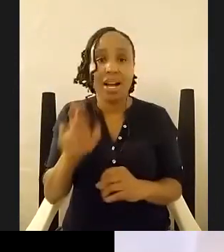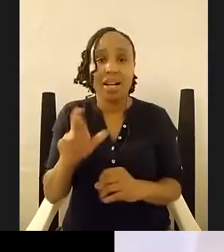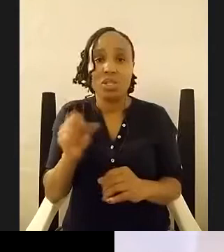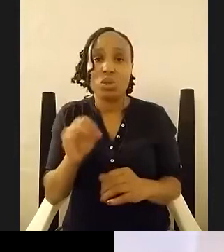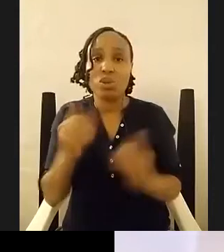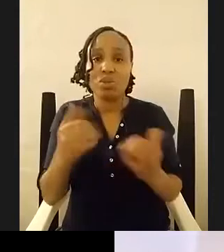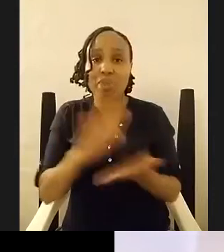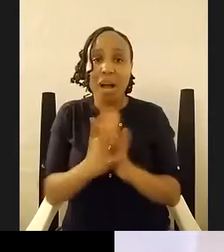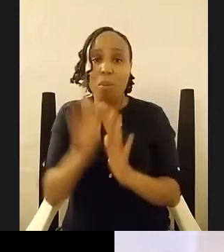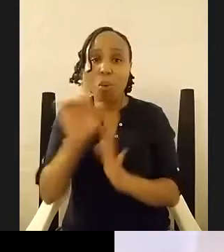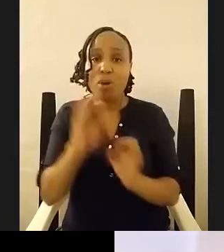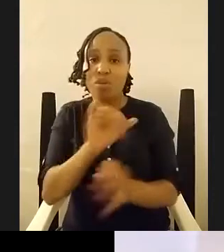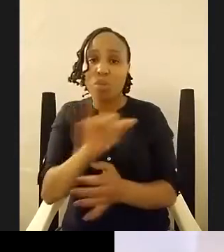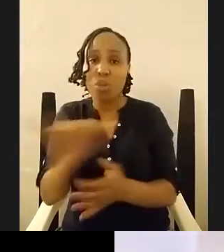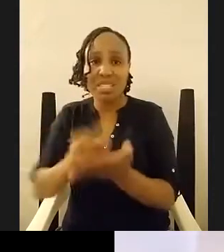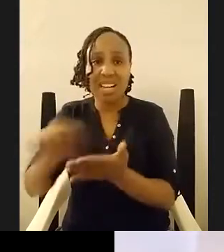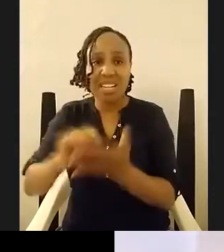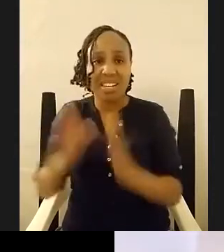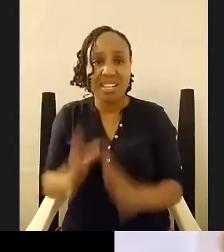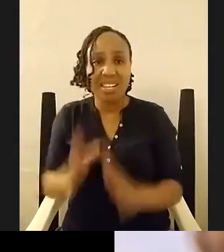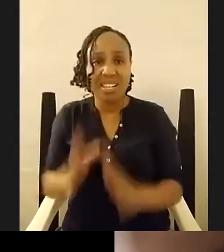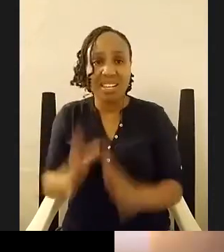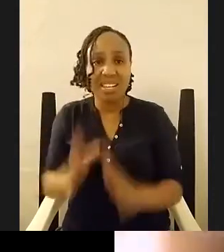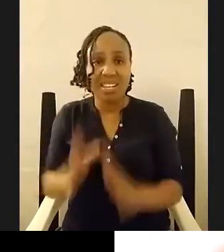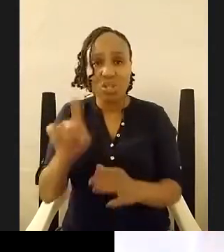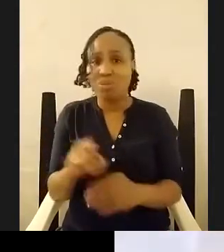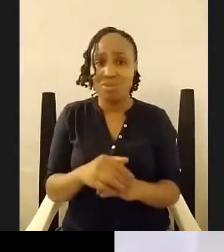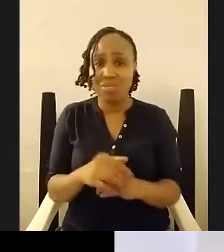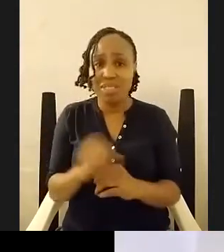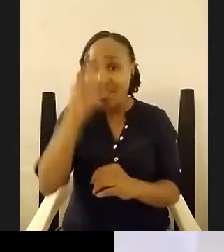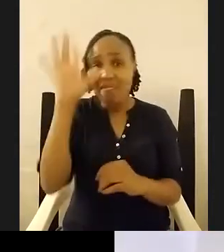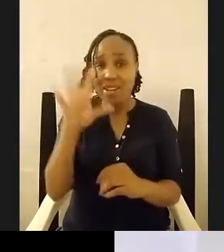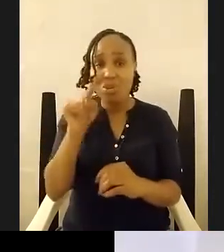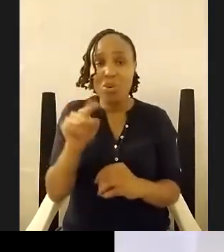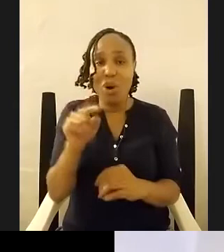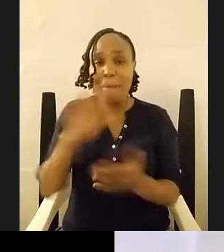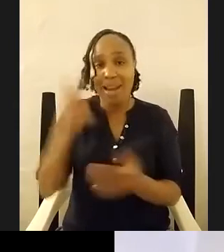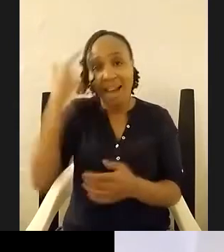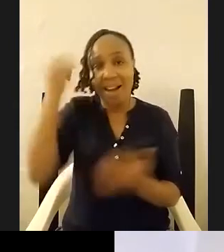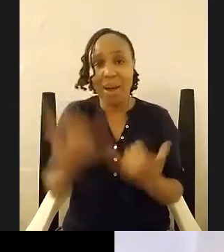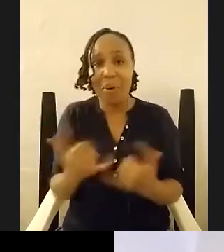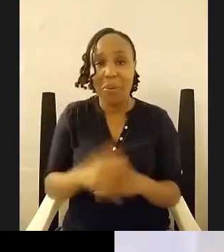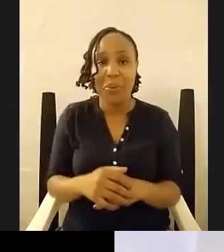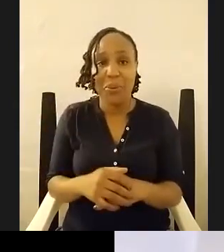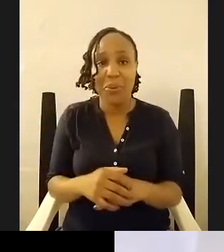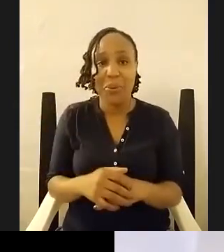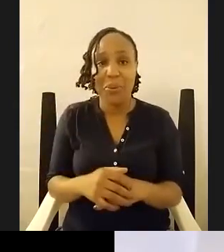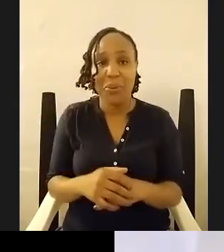discovered that you're black troy i mean i can't i came to terms with my blackness